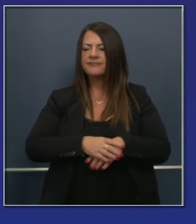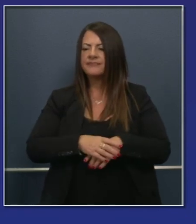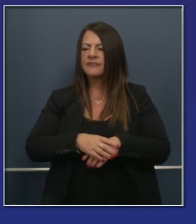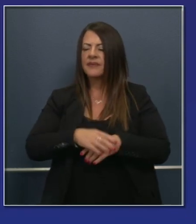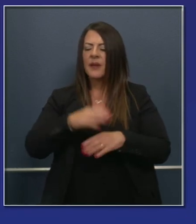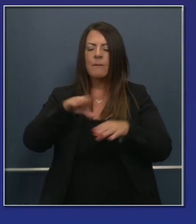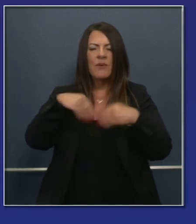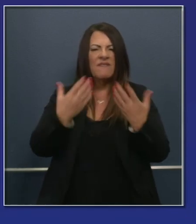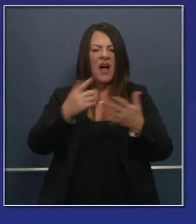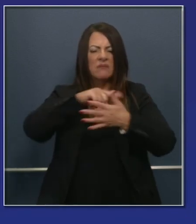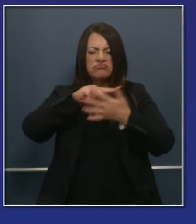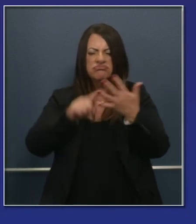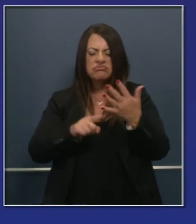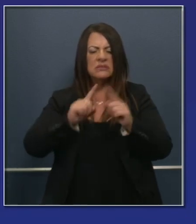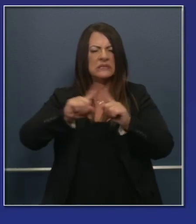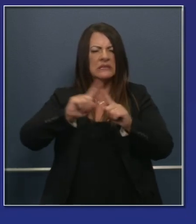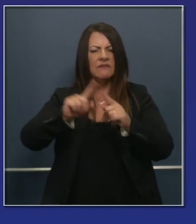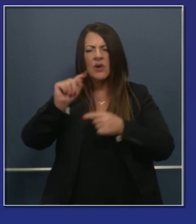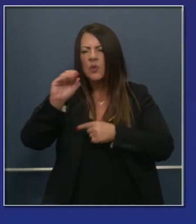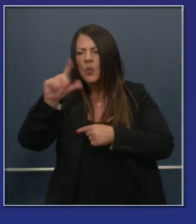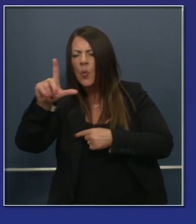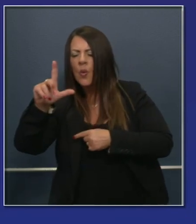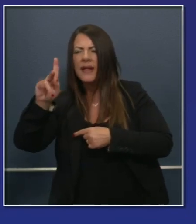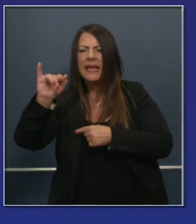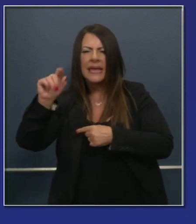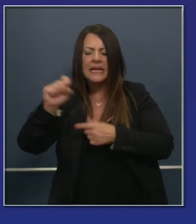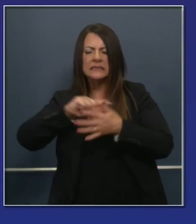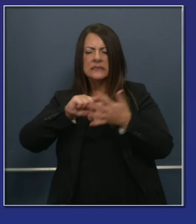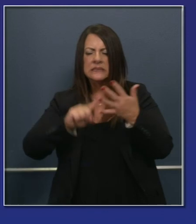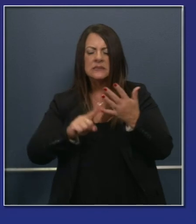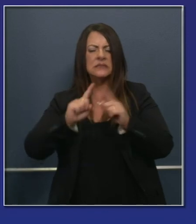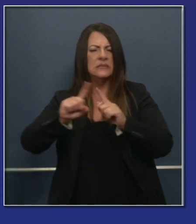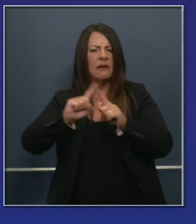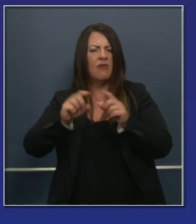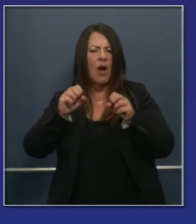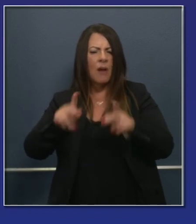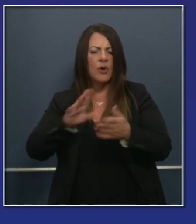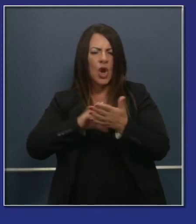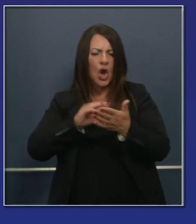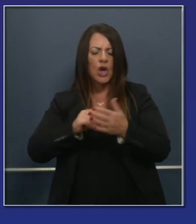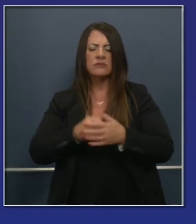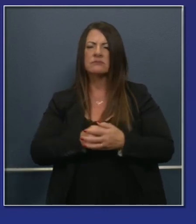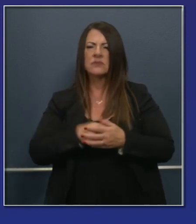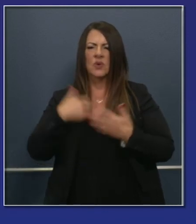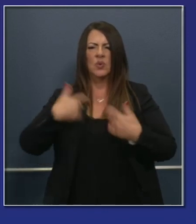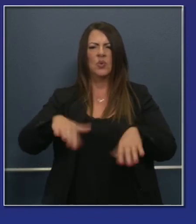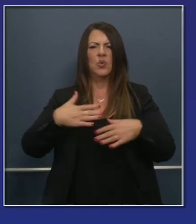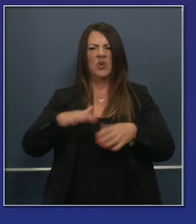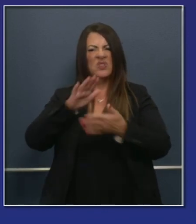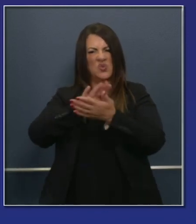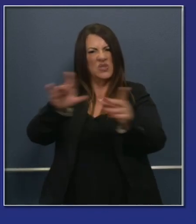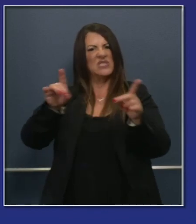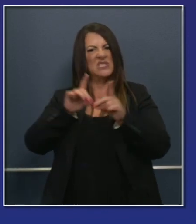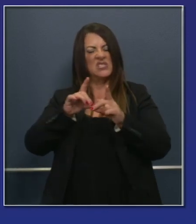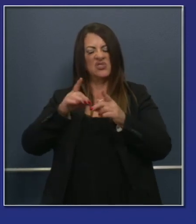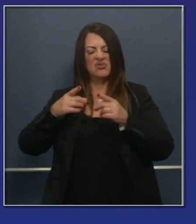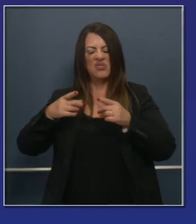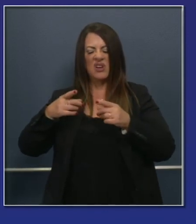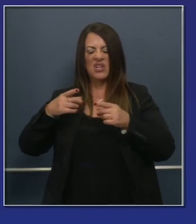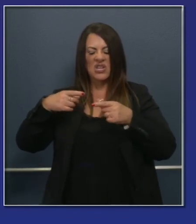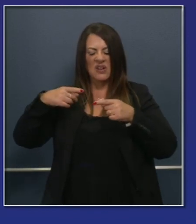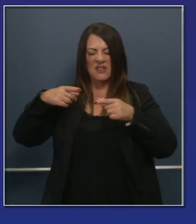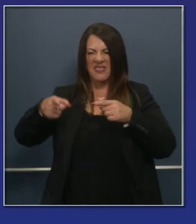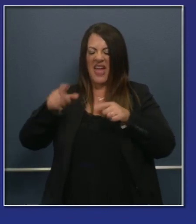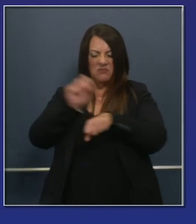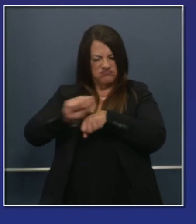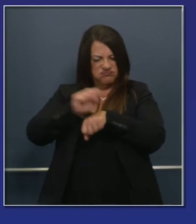toolkits, webinars, and professional learning opportunities, as we heard. Districts have spent the summer gearing up to ensure quality